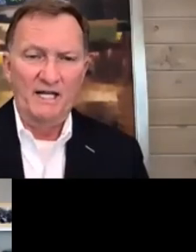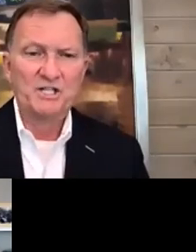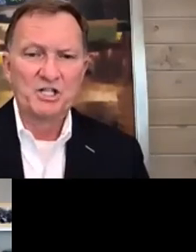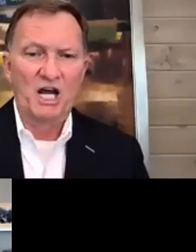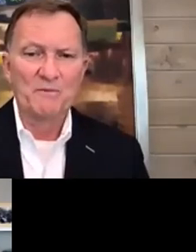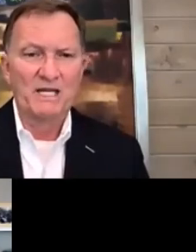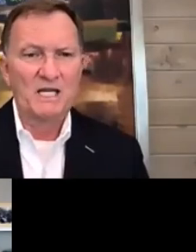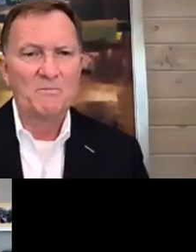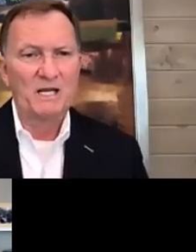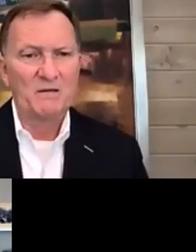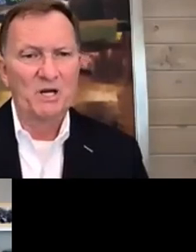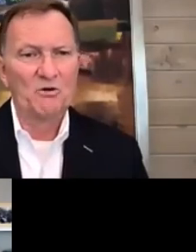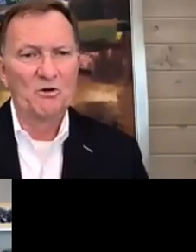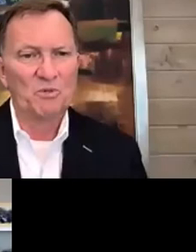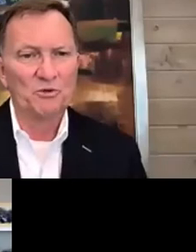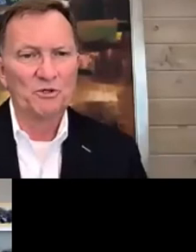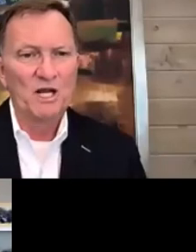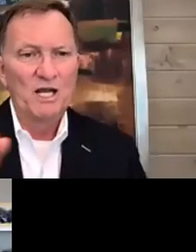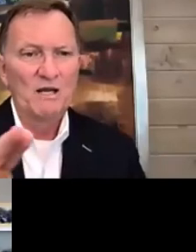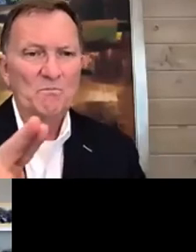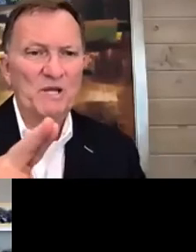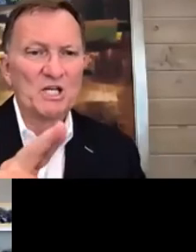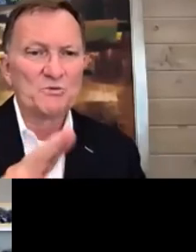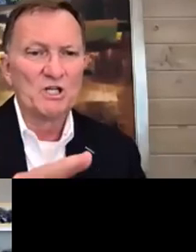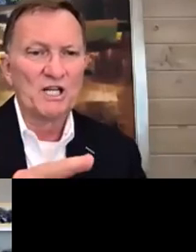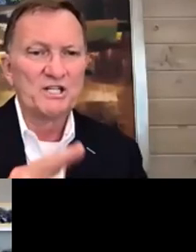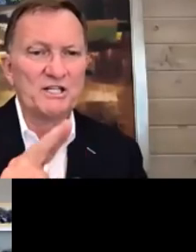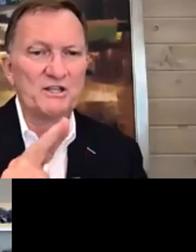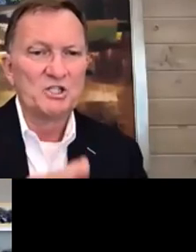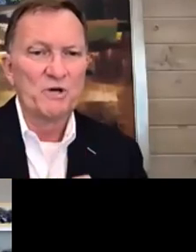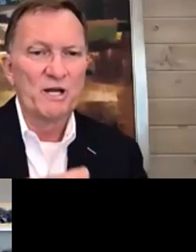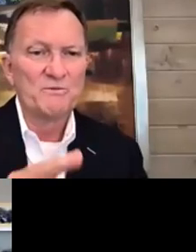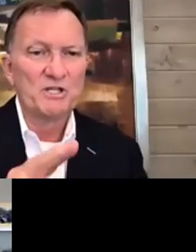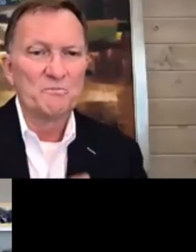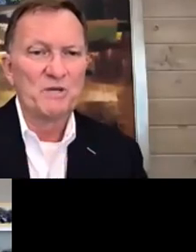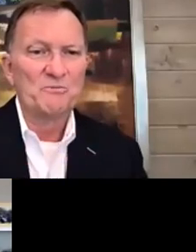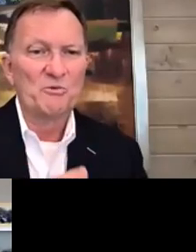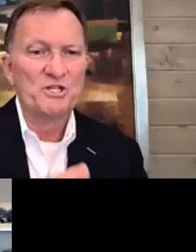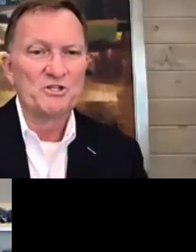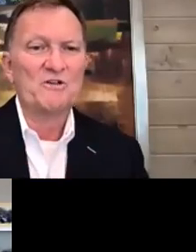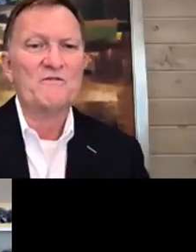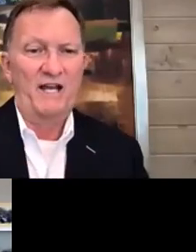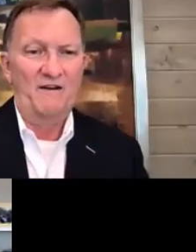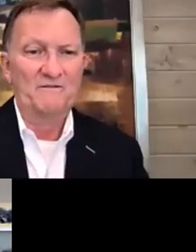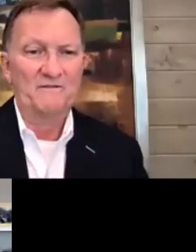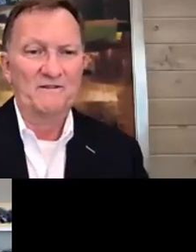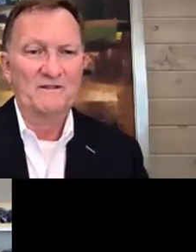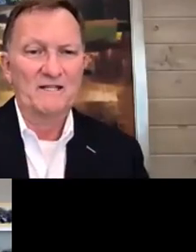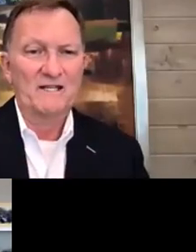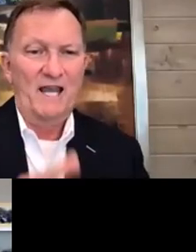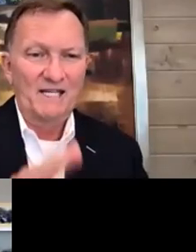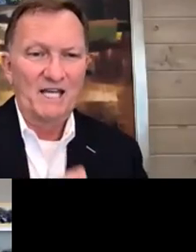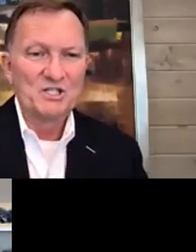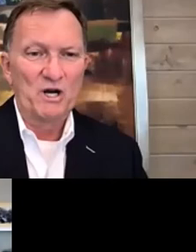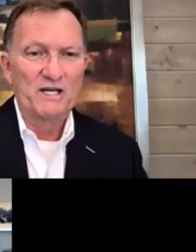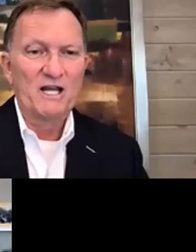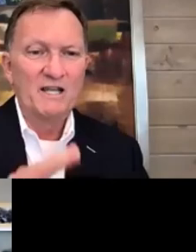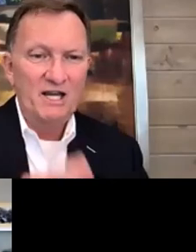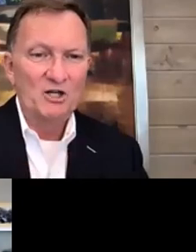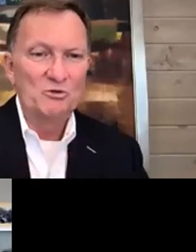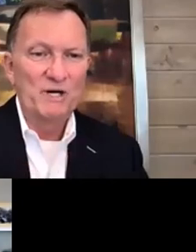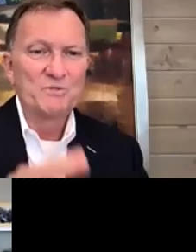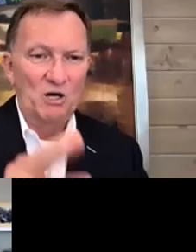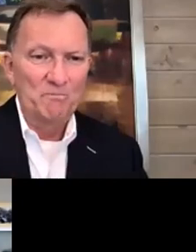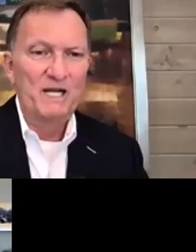And each time they keep getting bigger and bolder because we're listening to the dreams that the people we serve have. And guess what?